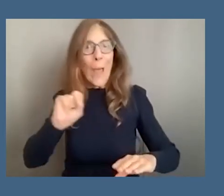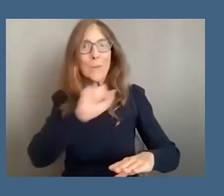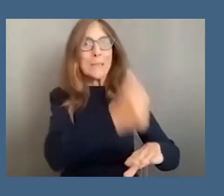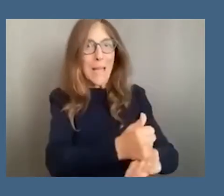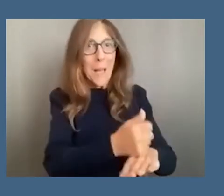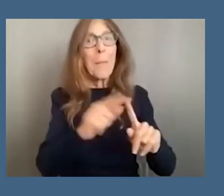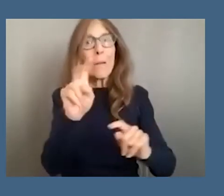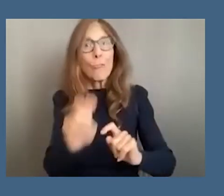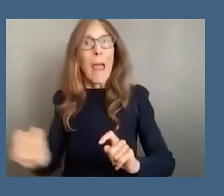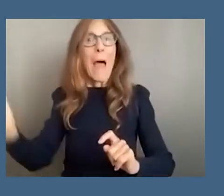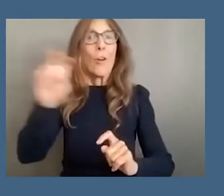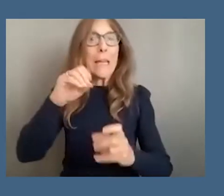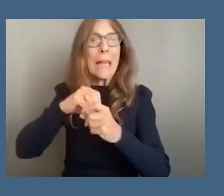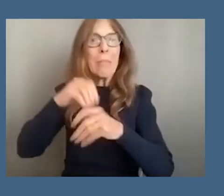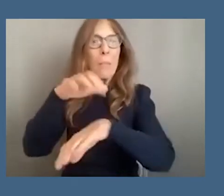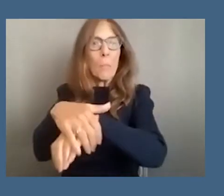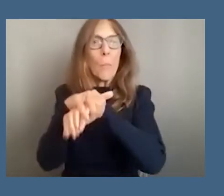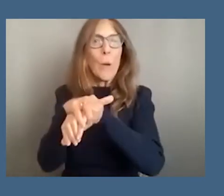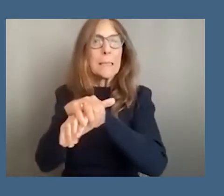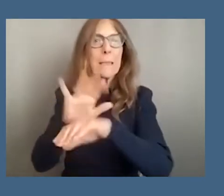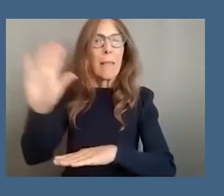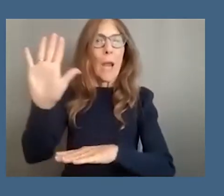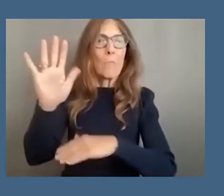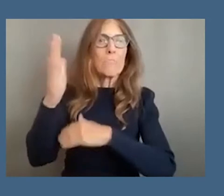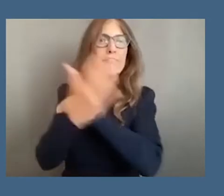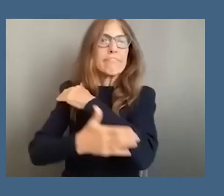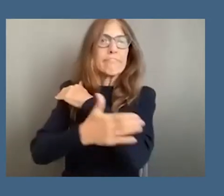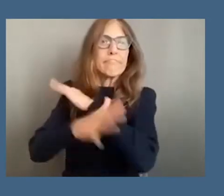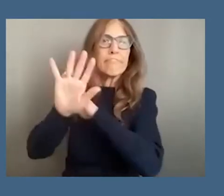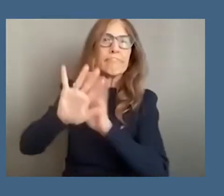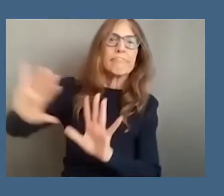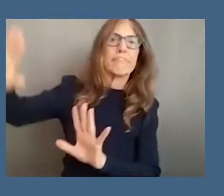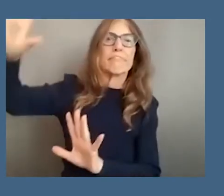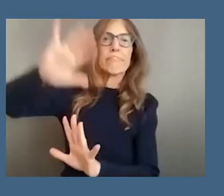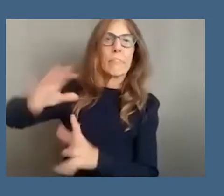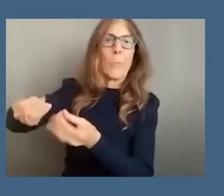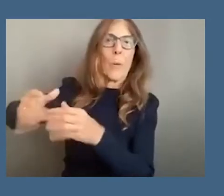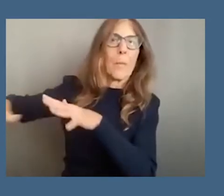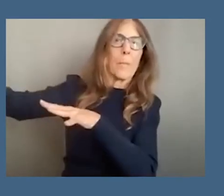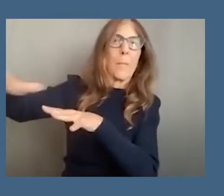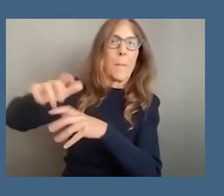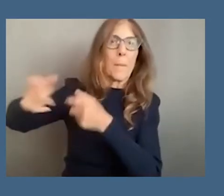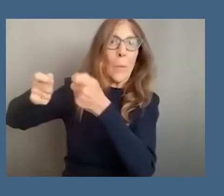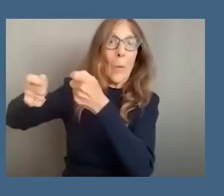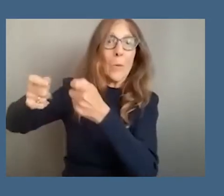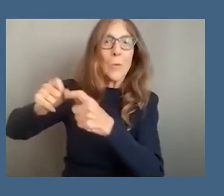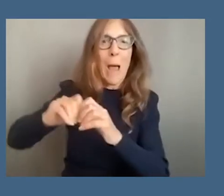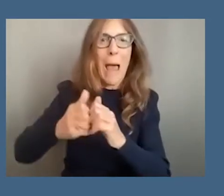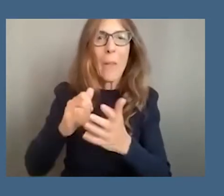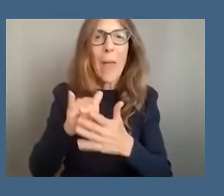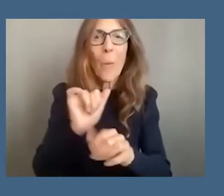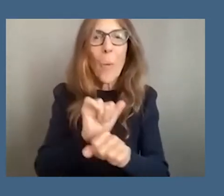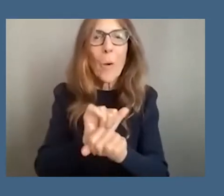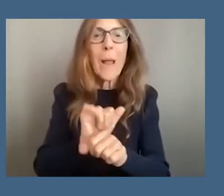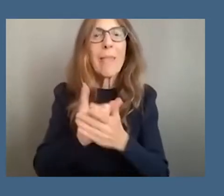british empire and uh one of the ways that this performance floor worked was to instill images and still